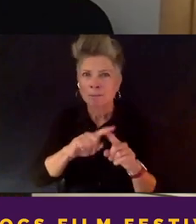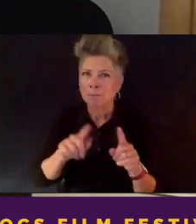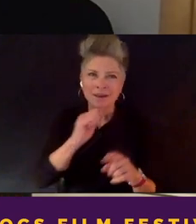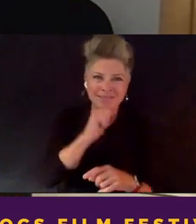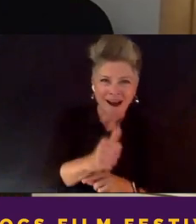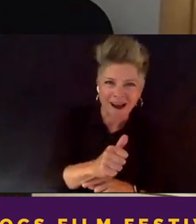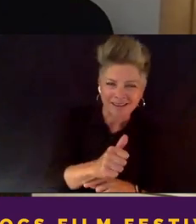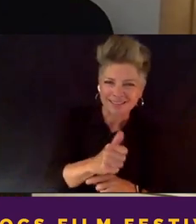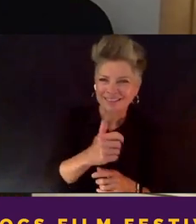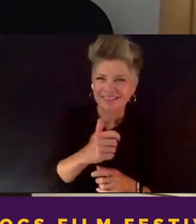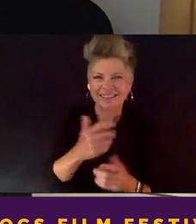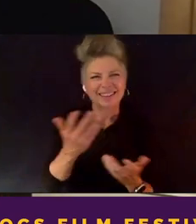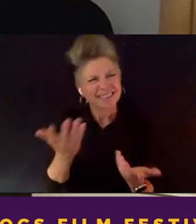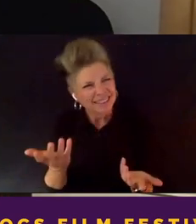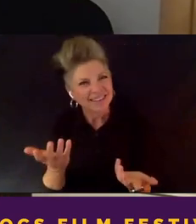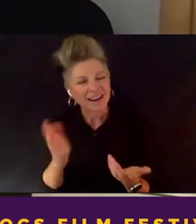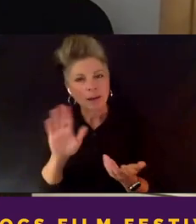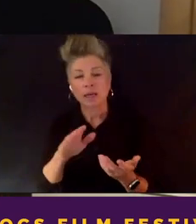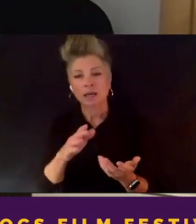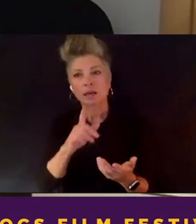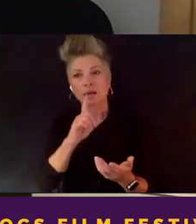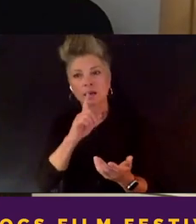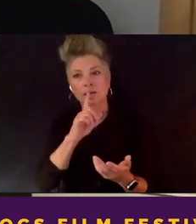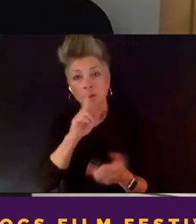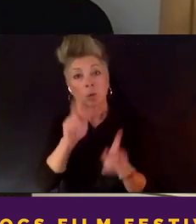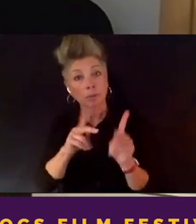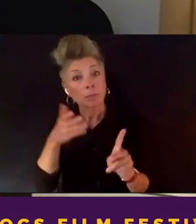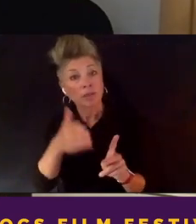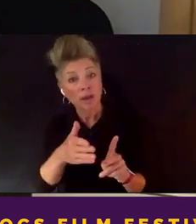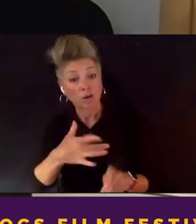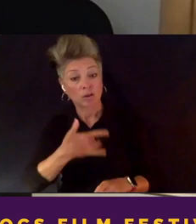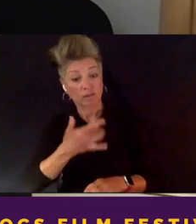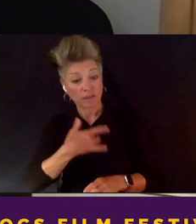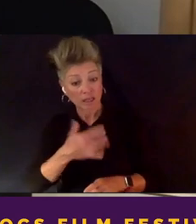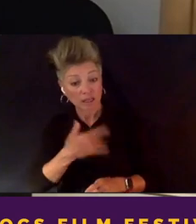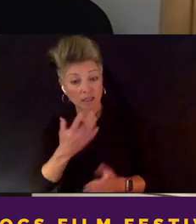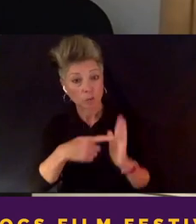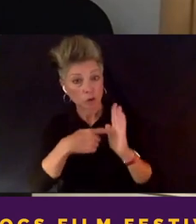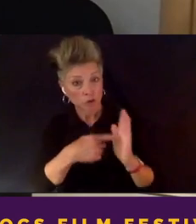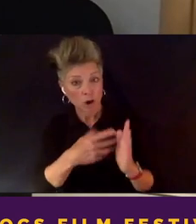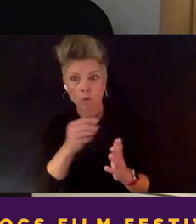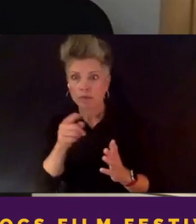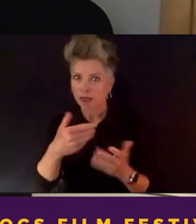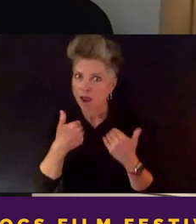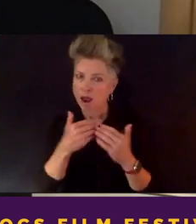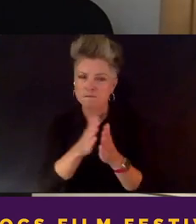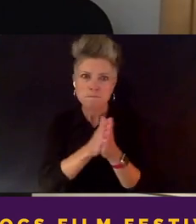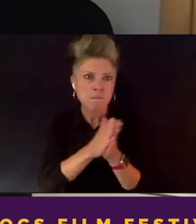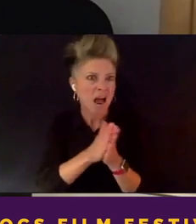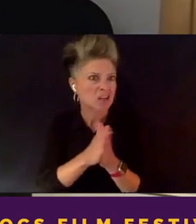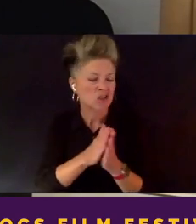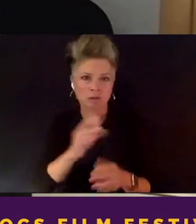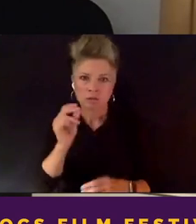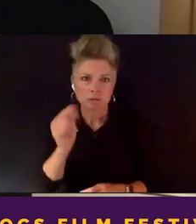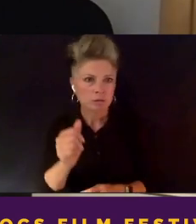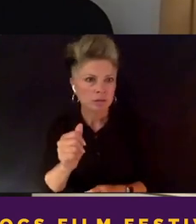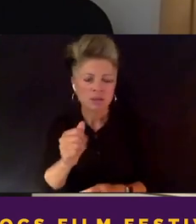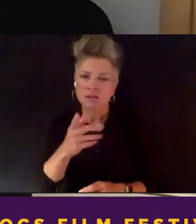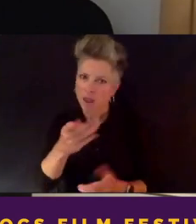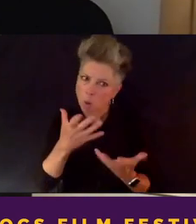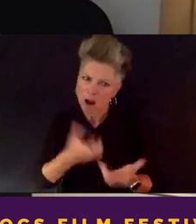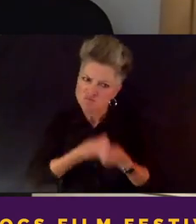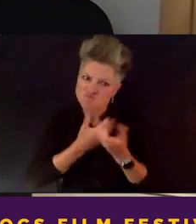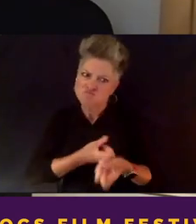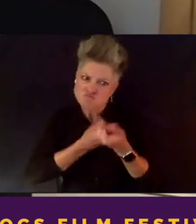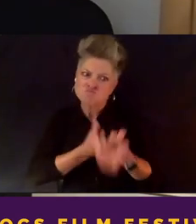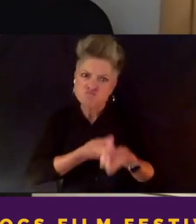because, you know, they're feeling some things, and they have some passion immediately that they want to get off their chest, and we were not